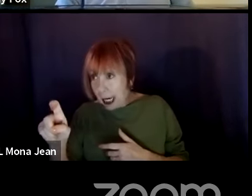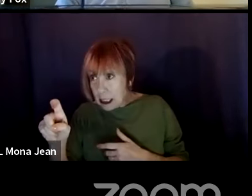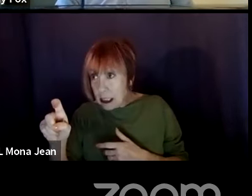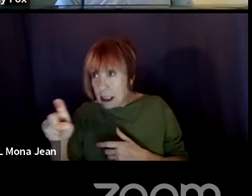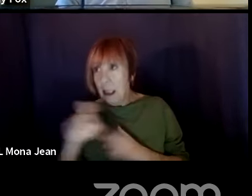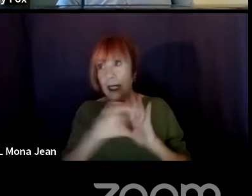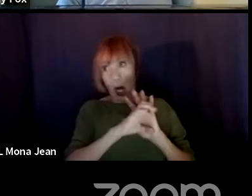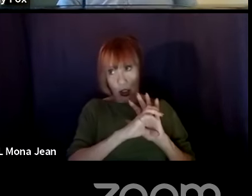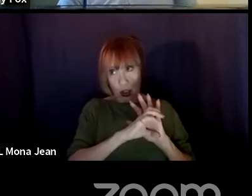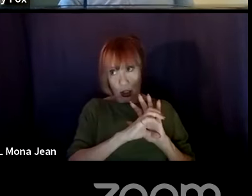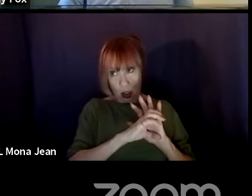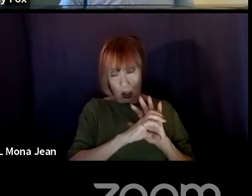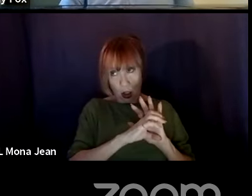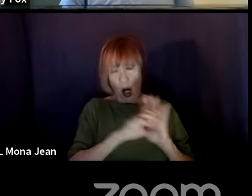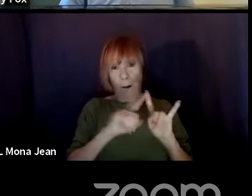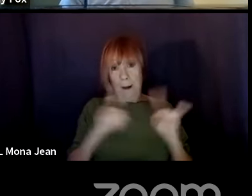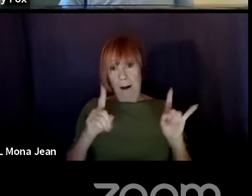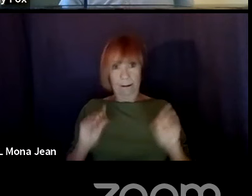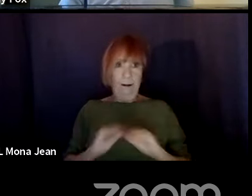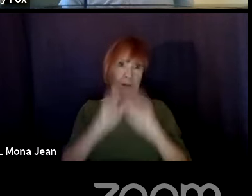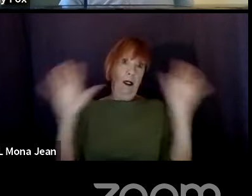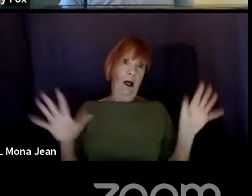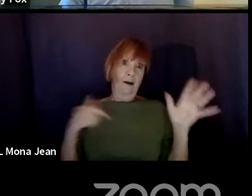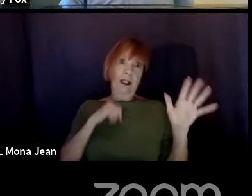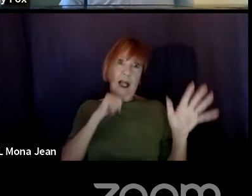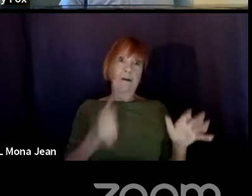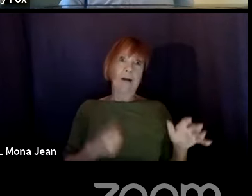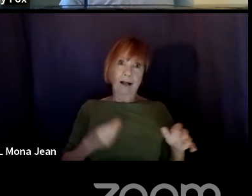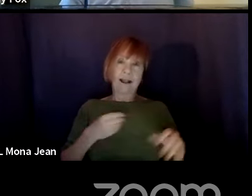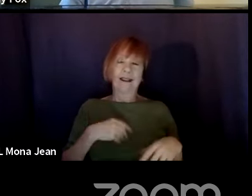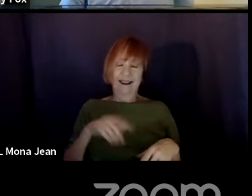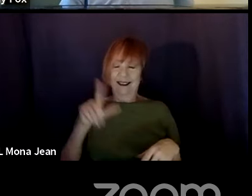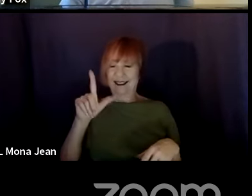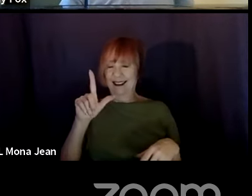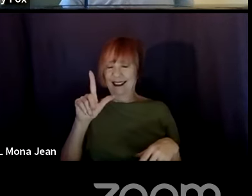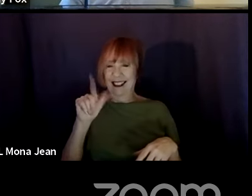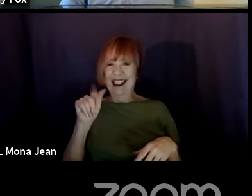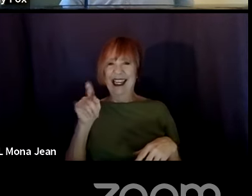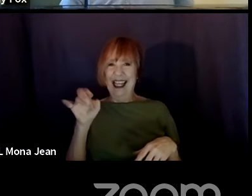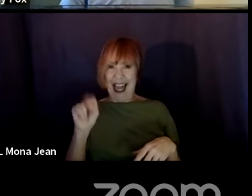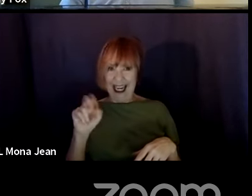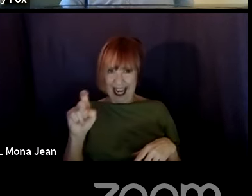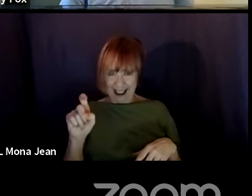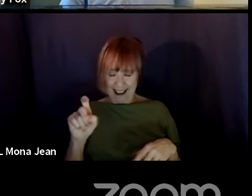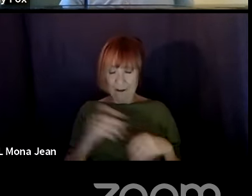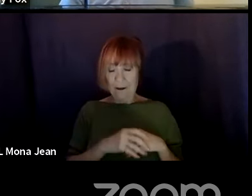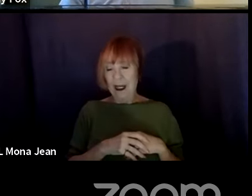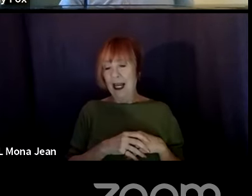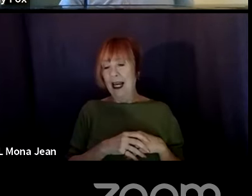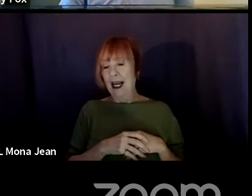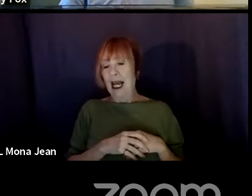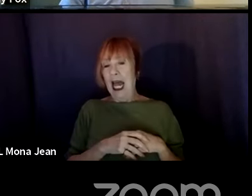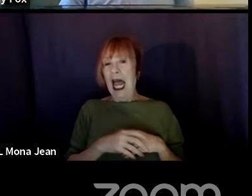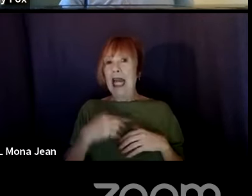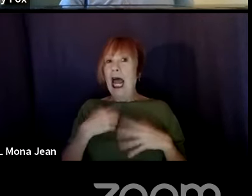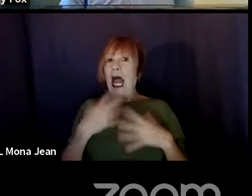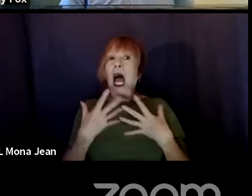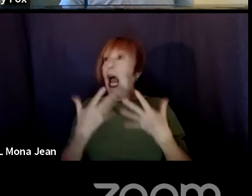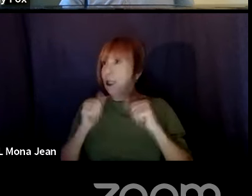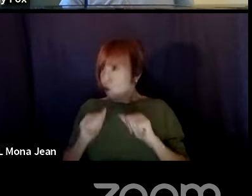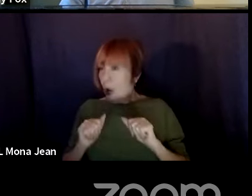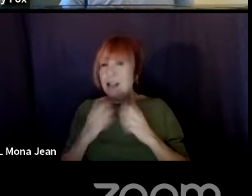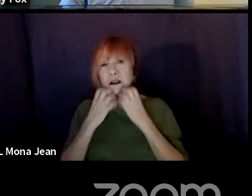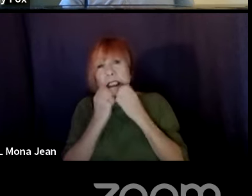writing, but obviously I am not Latinx. Um, and I, I, trying to be caring about it. I do